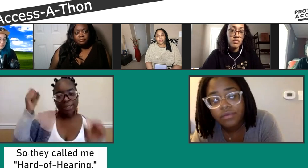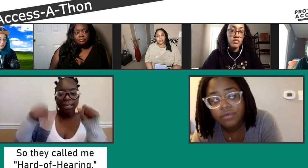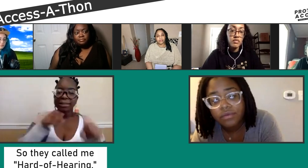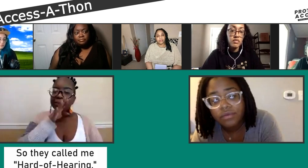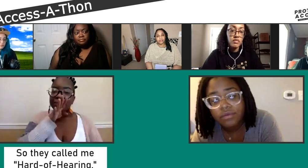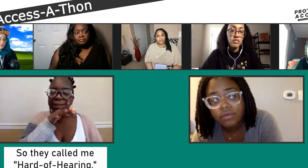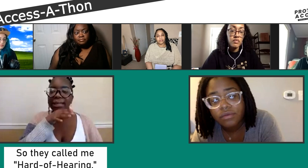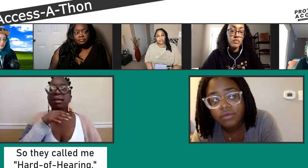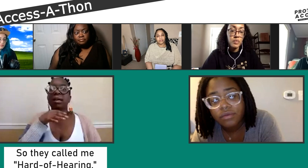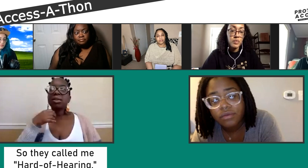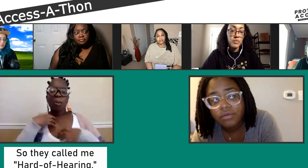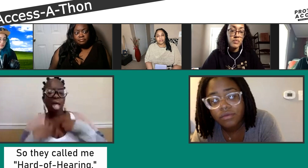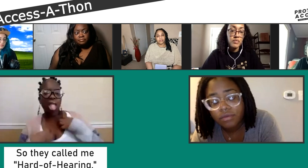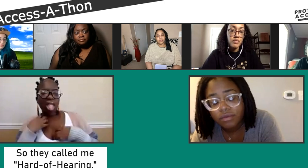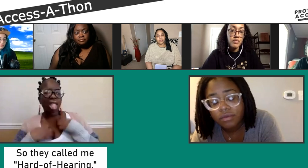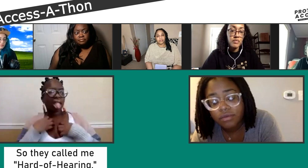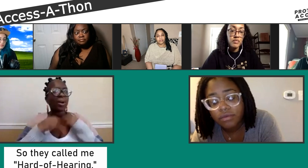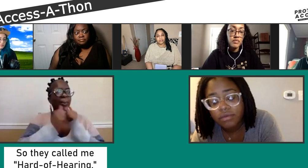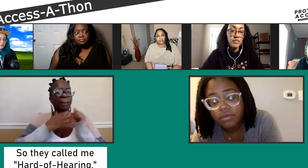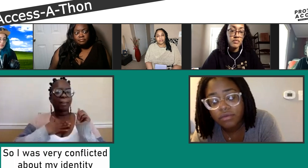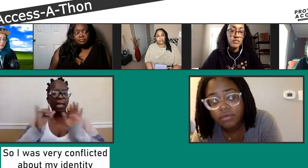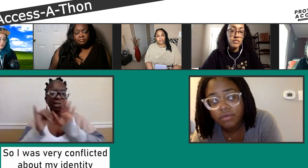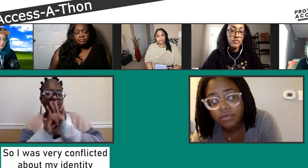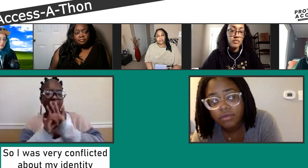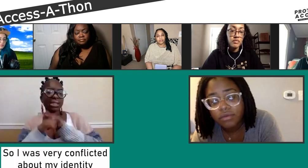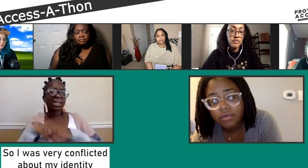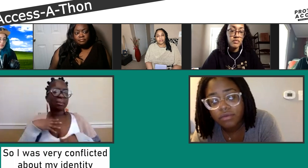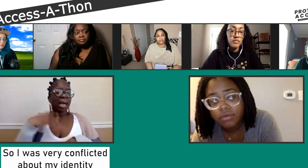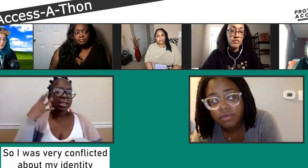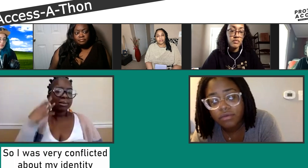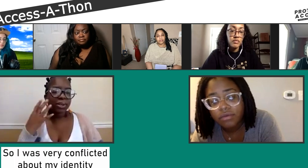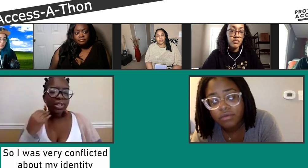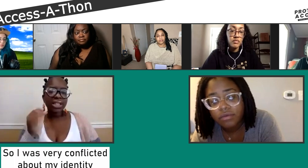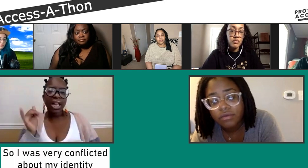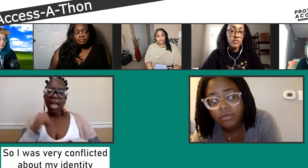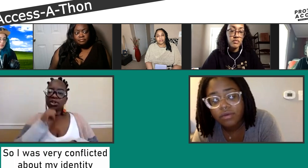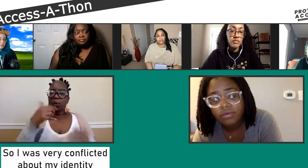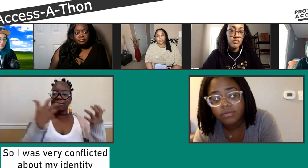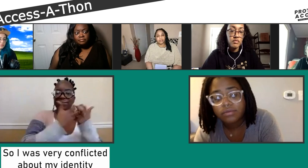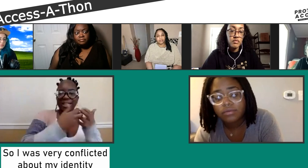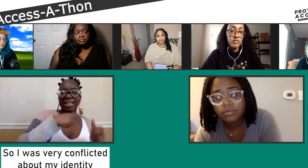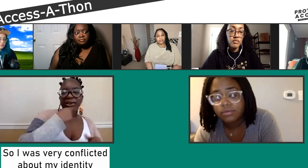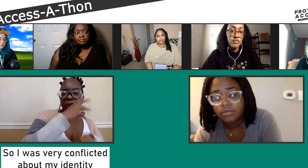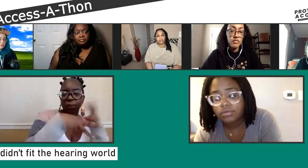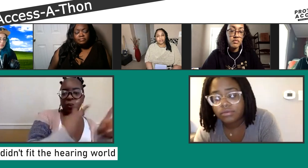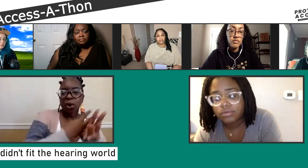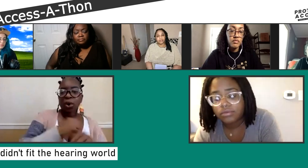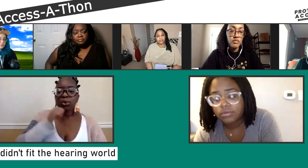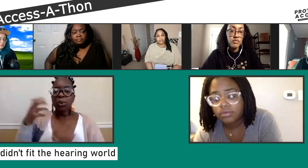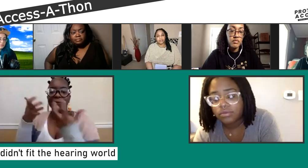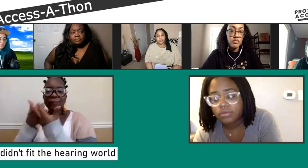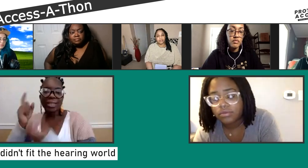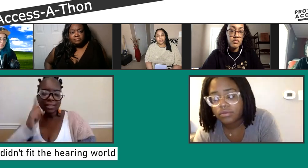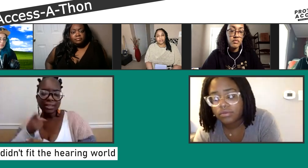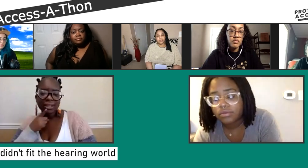learn speech. And I was hard of hearing. And so, and again, I'm sorry to reiterate that high school